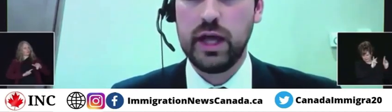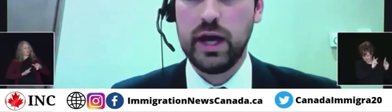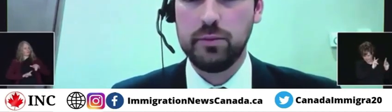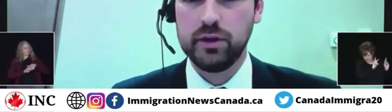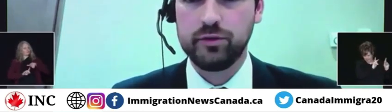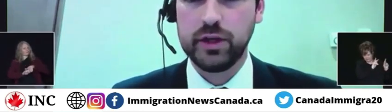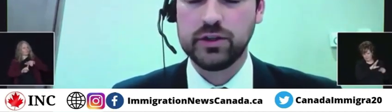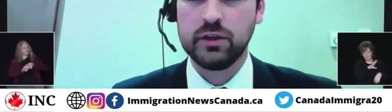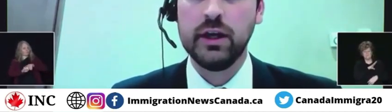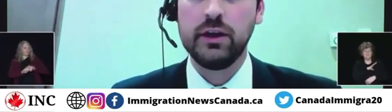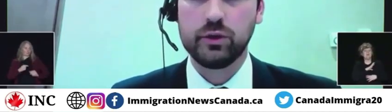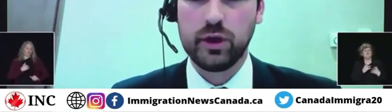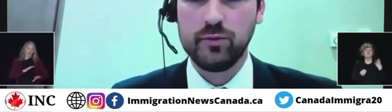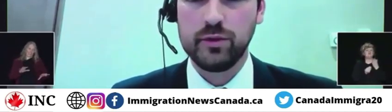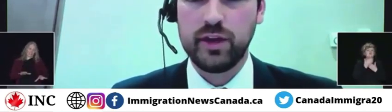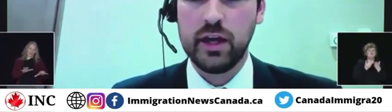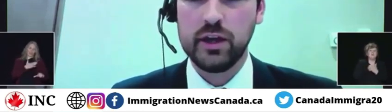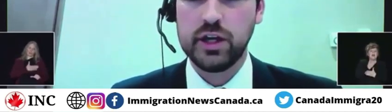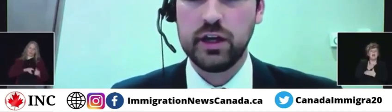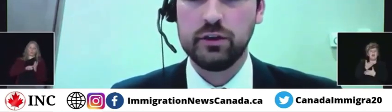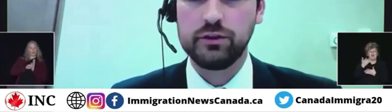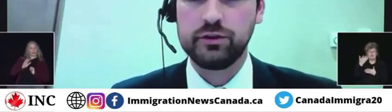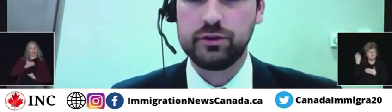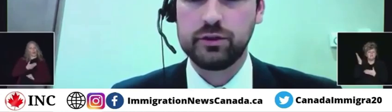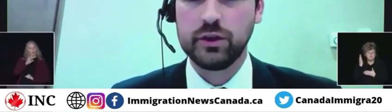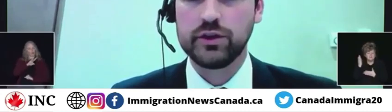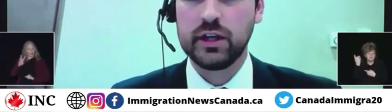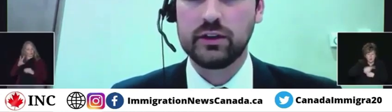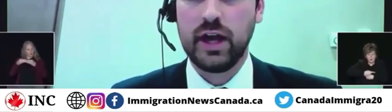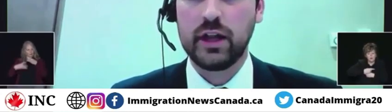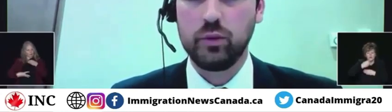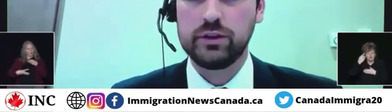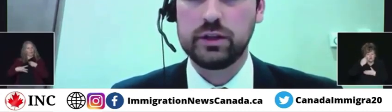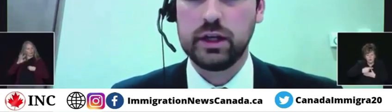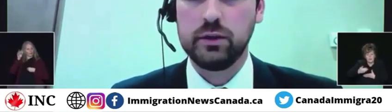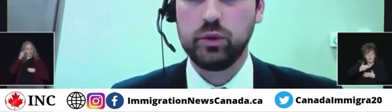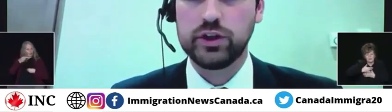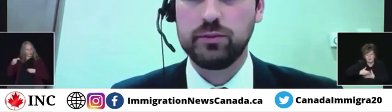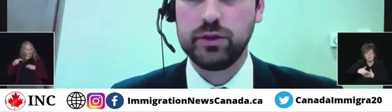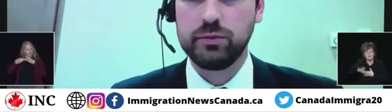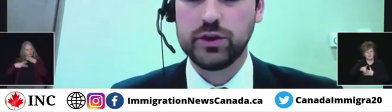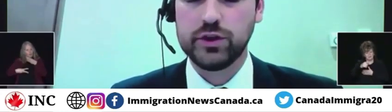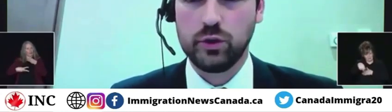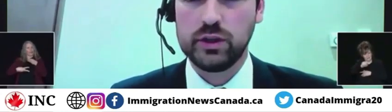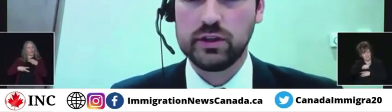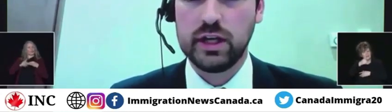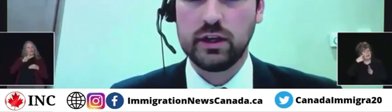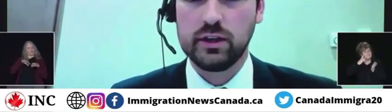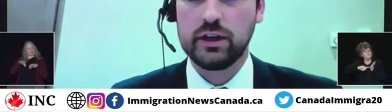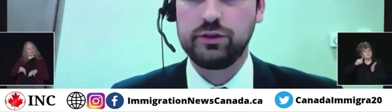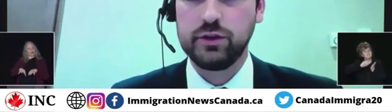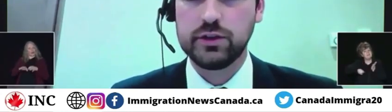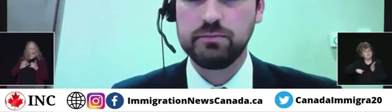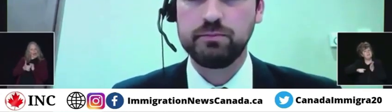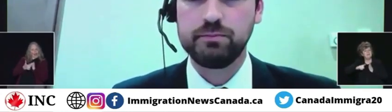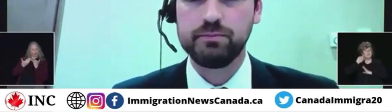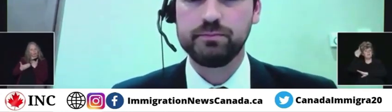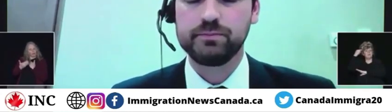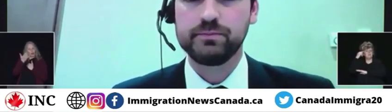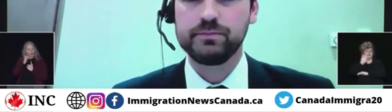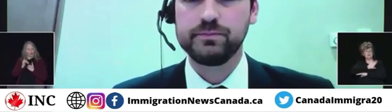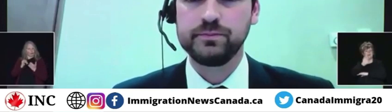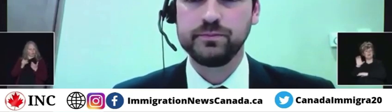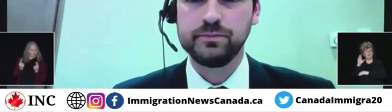to look for reliable information through Government of Canada channels to understand exactly what shape these measures are going to take in the next few days.